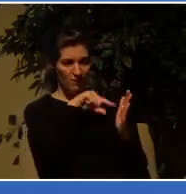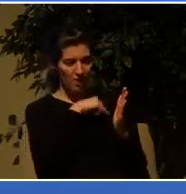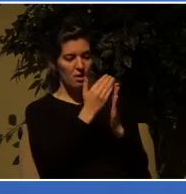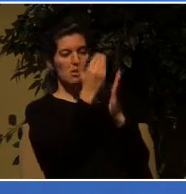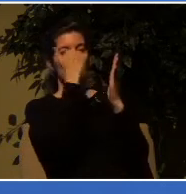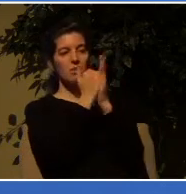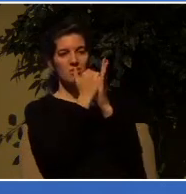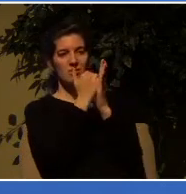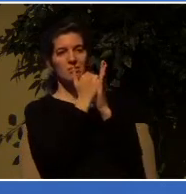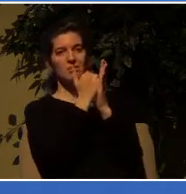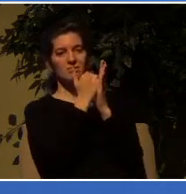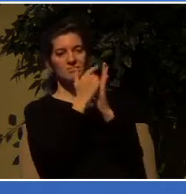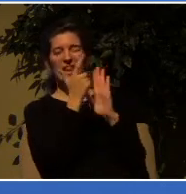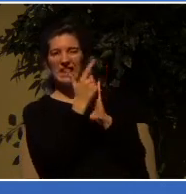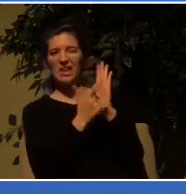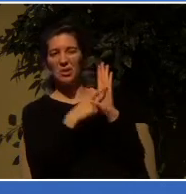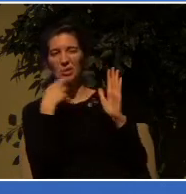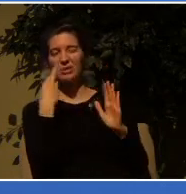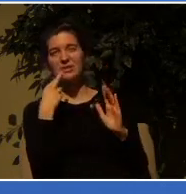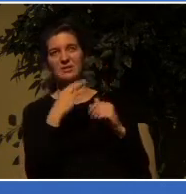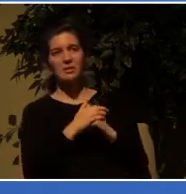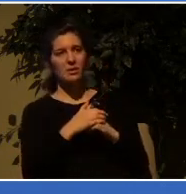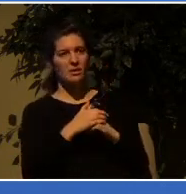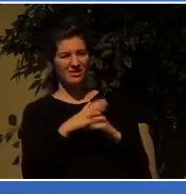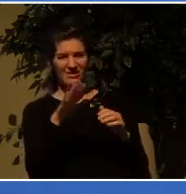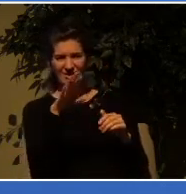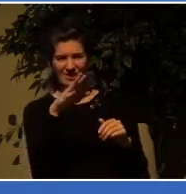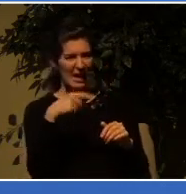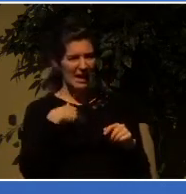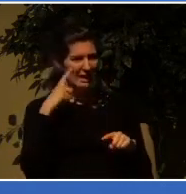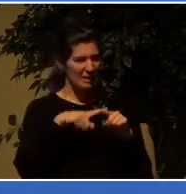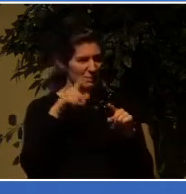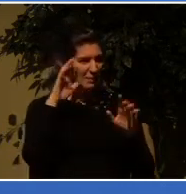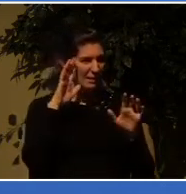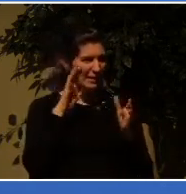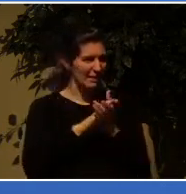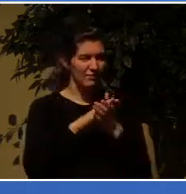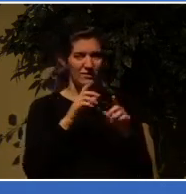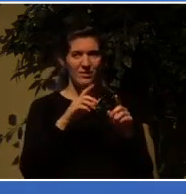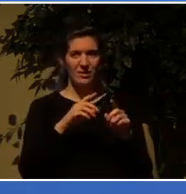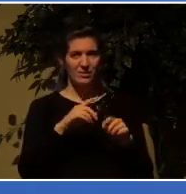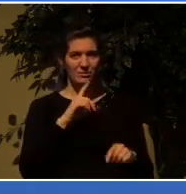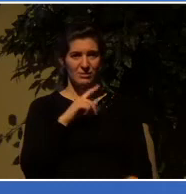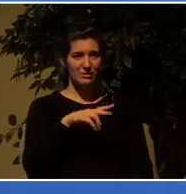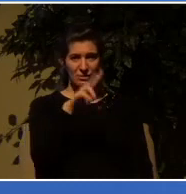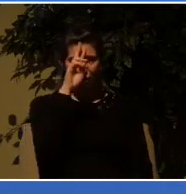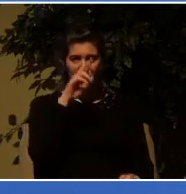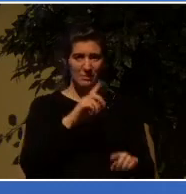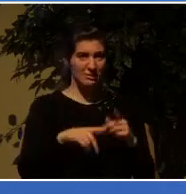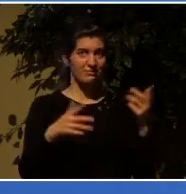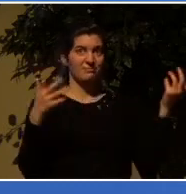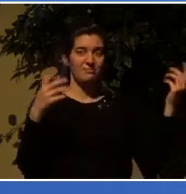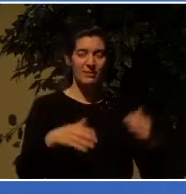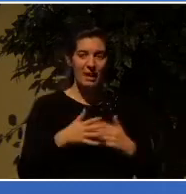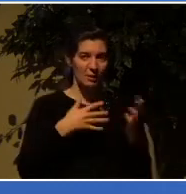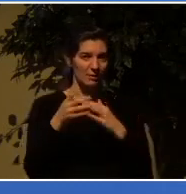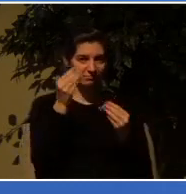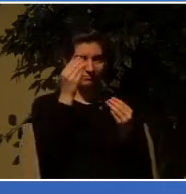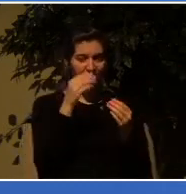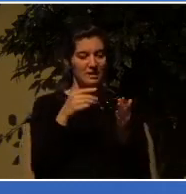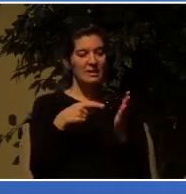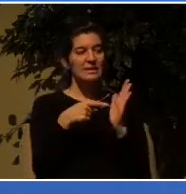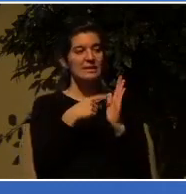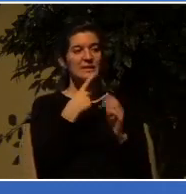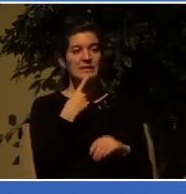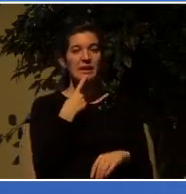And listen to this. I couldn't believe this. Would anybody be stupid enough to put this in paper, just for the record? Considering you